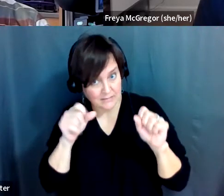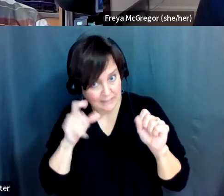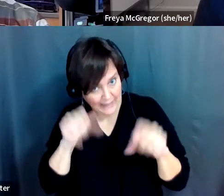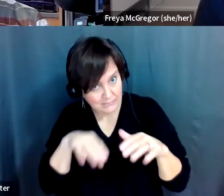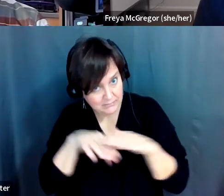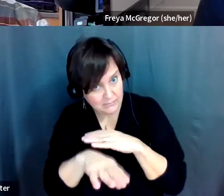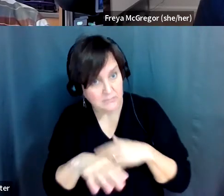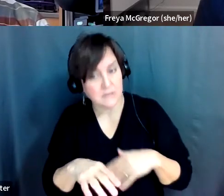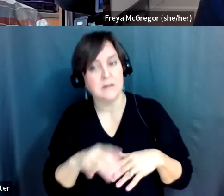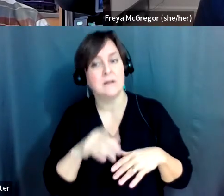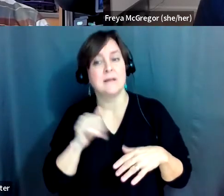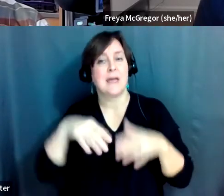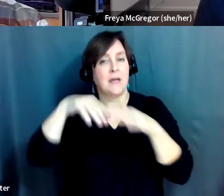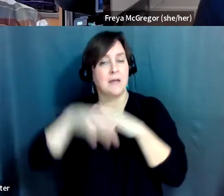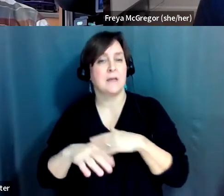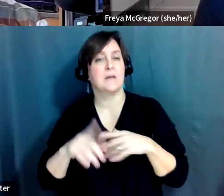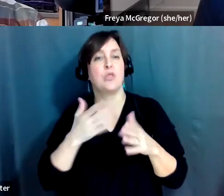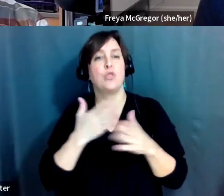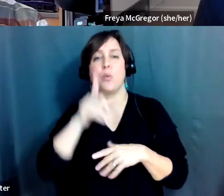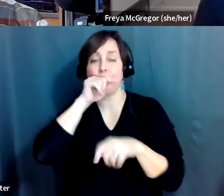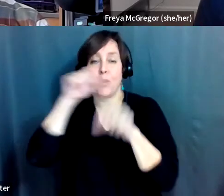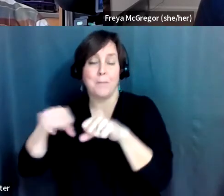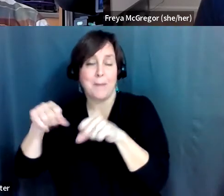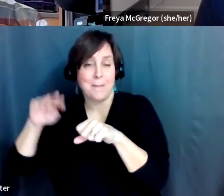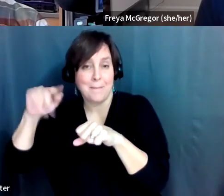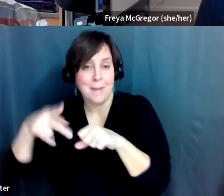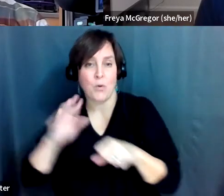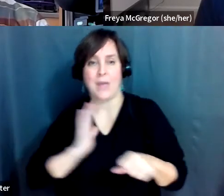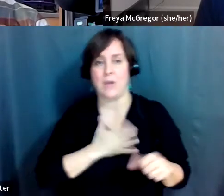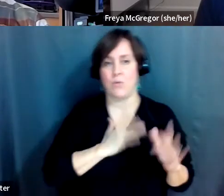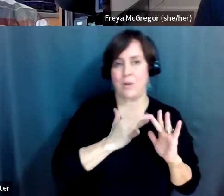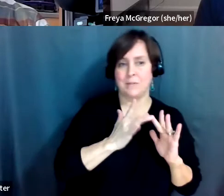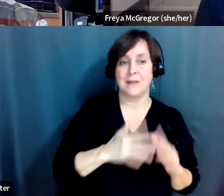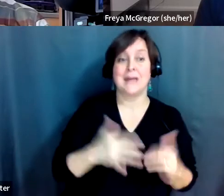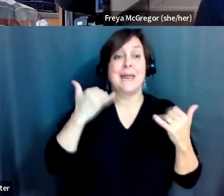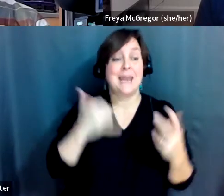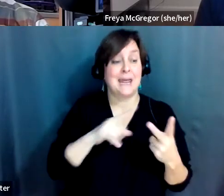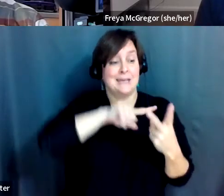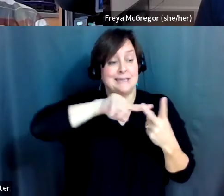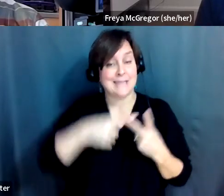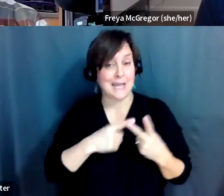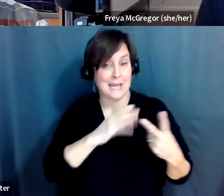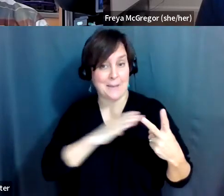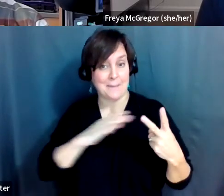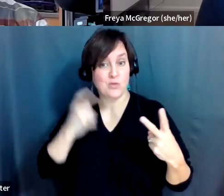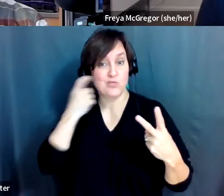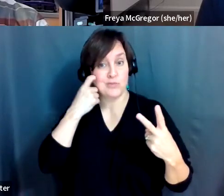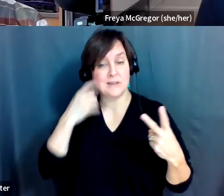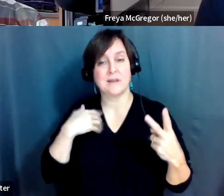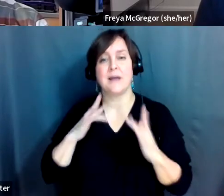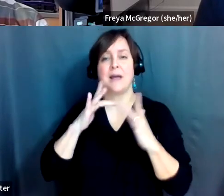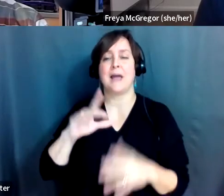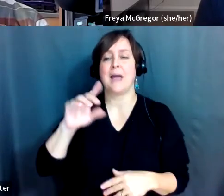website. Um, most recently, um, I'm on the, um, outreach committee for the Central Valley Birding Club.